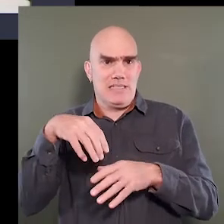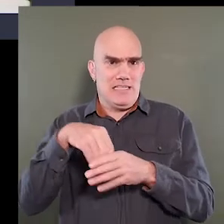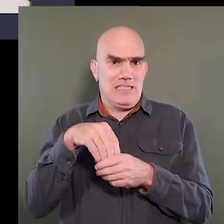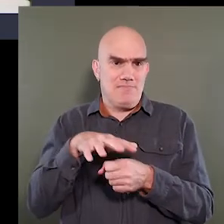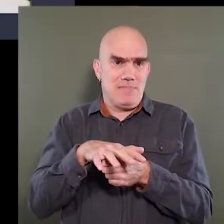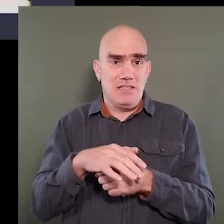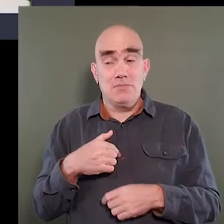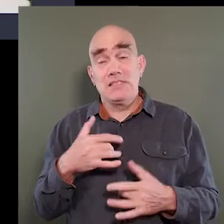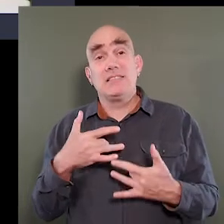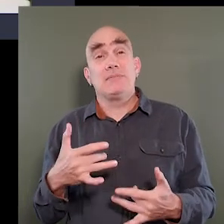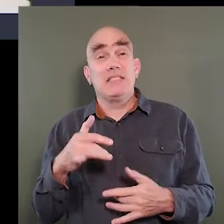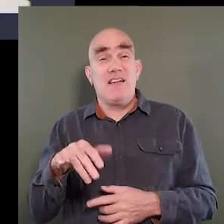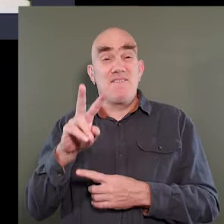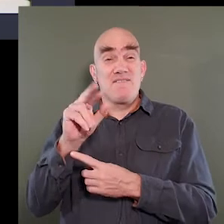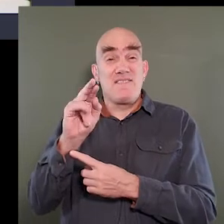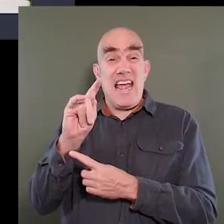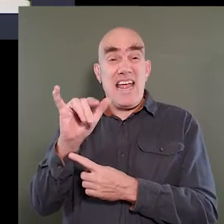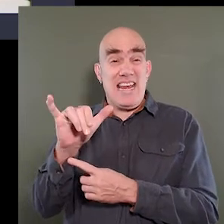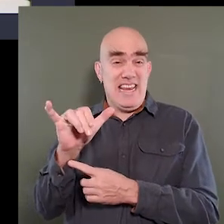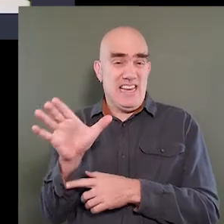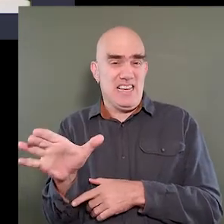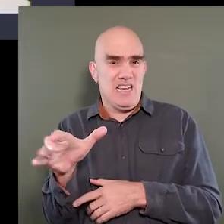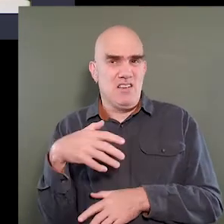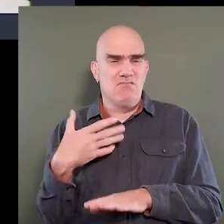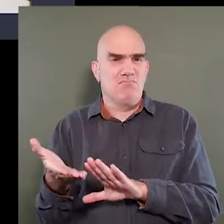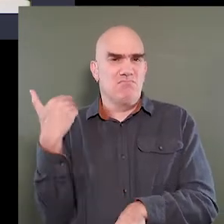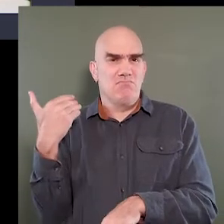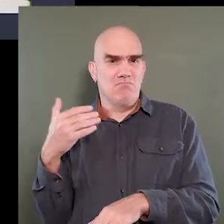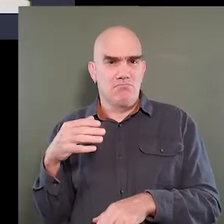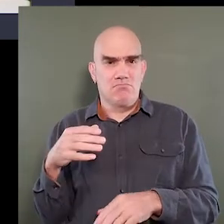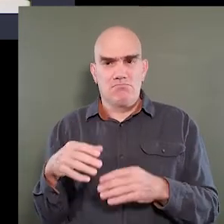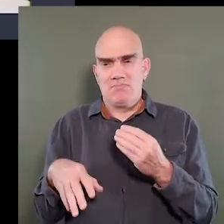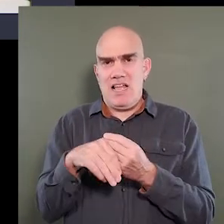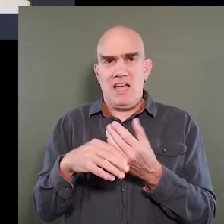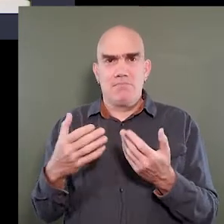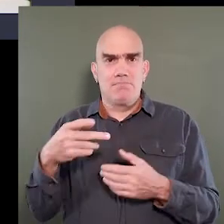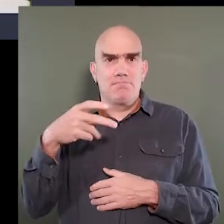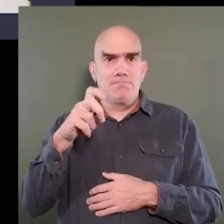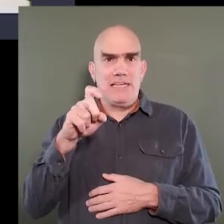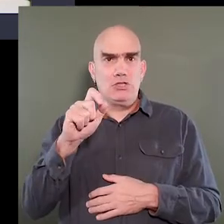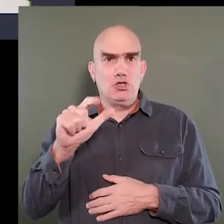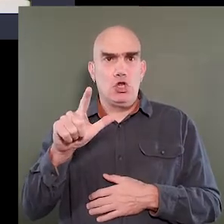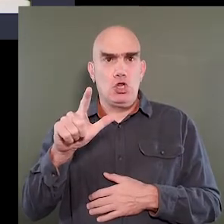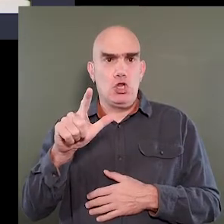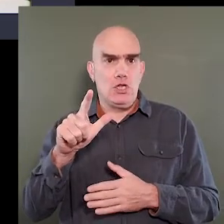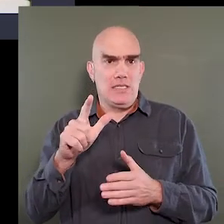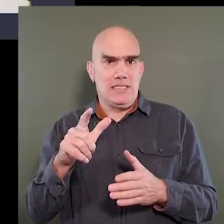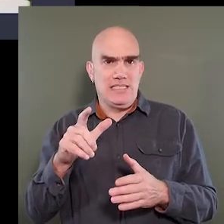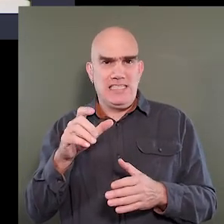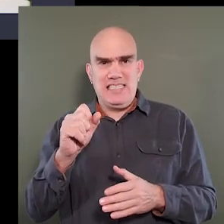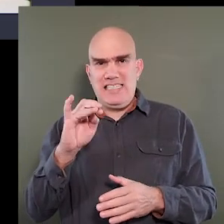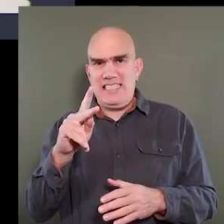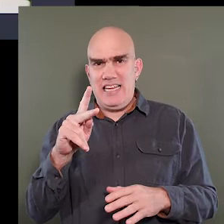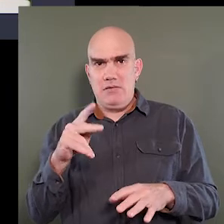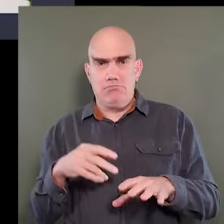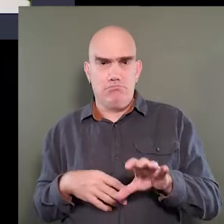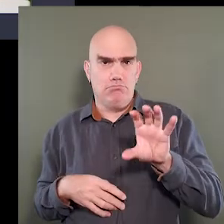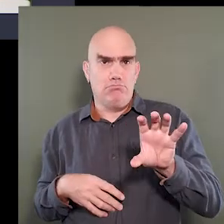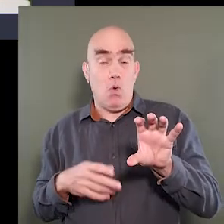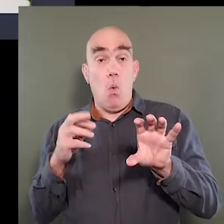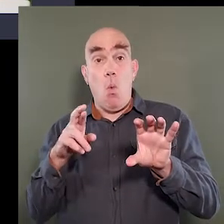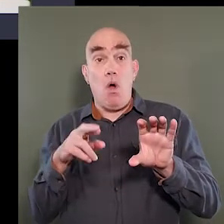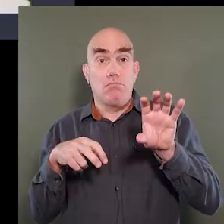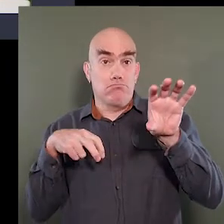We typically take out the vanity and put in a pedestal sink or a wall hunk sink. That allows for,